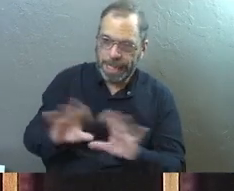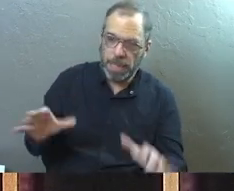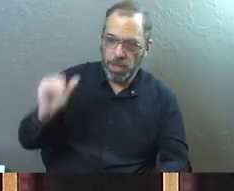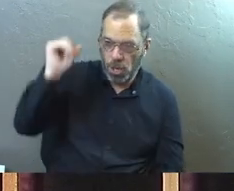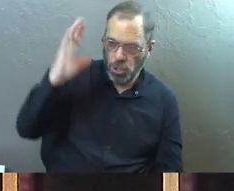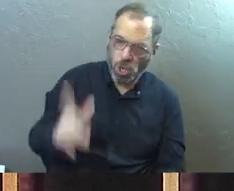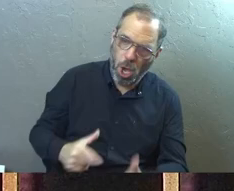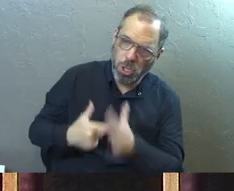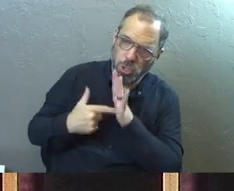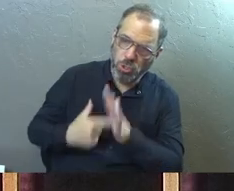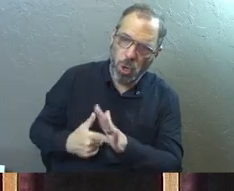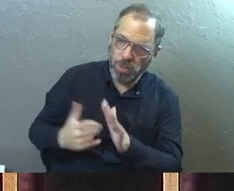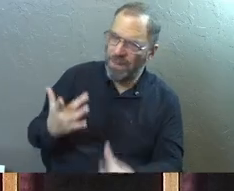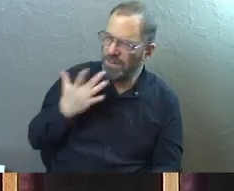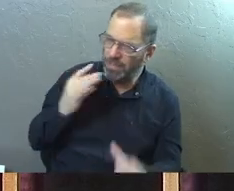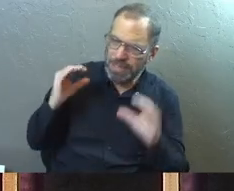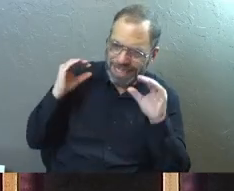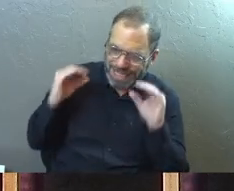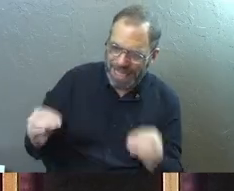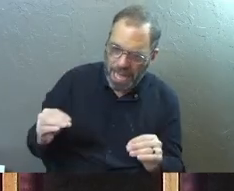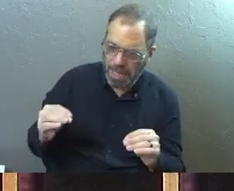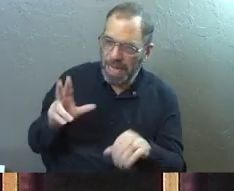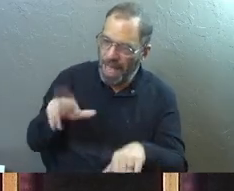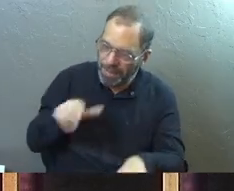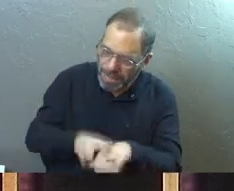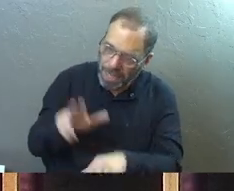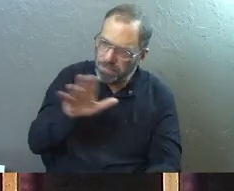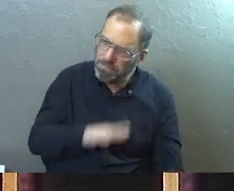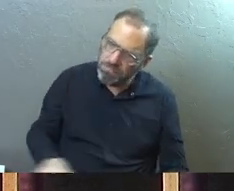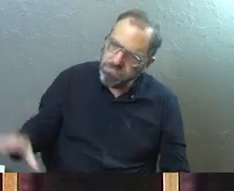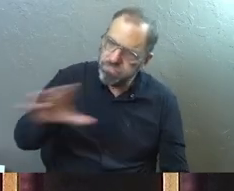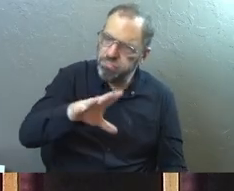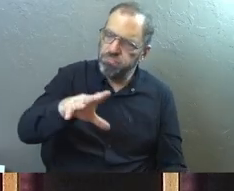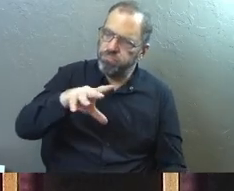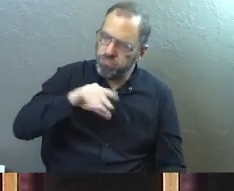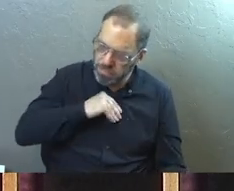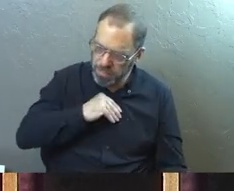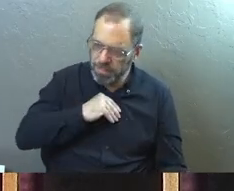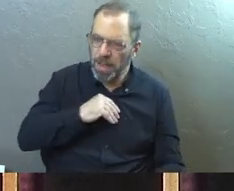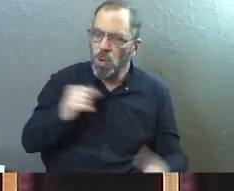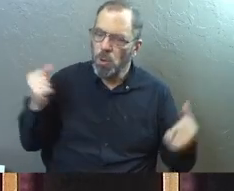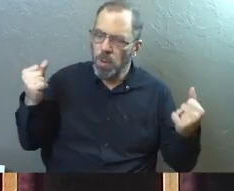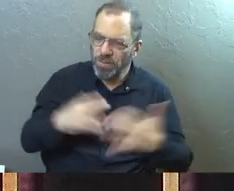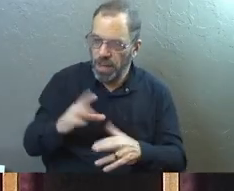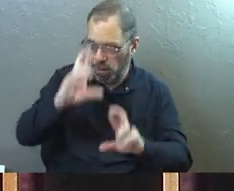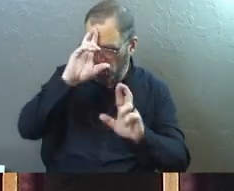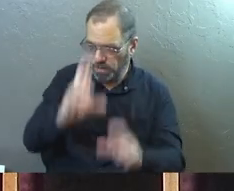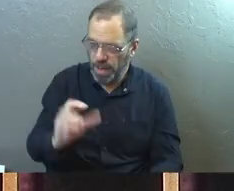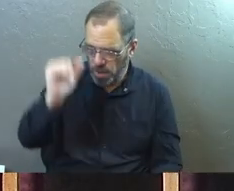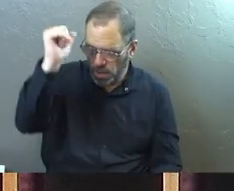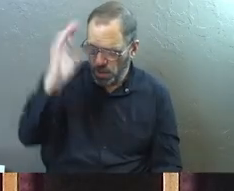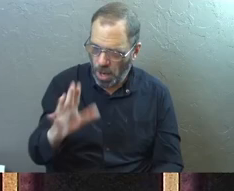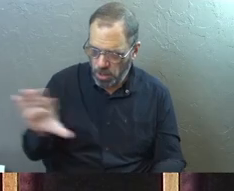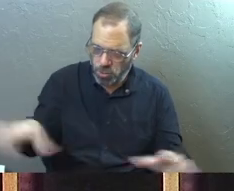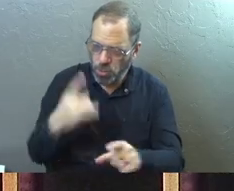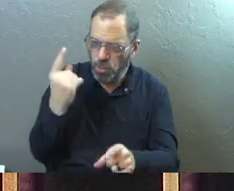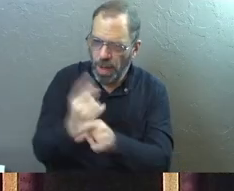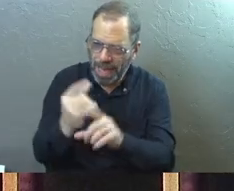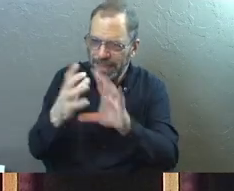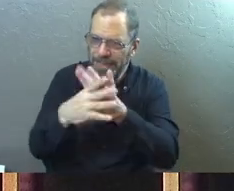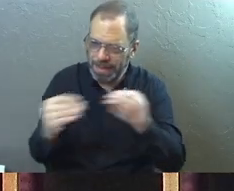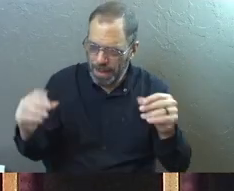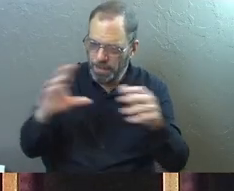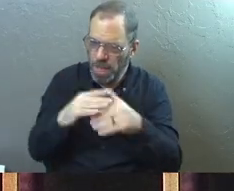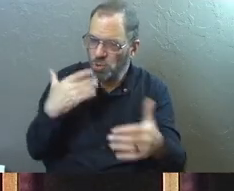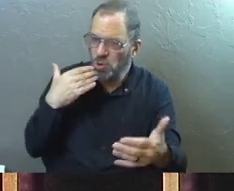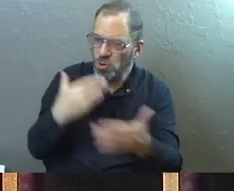that God shows no favoritism. In every nation, he accepts those who fear him and do what is right. This is the message of